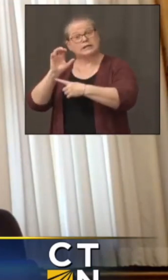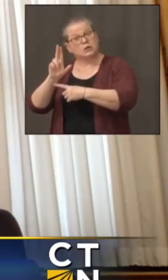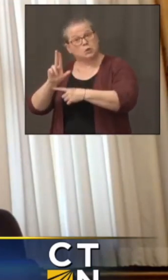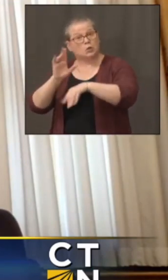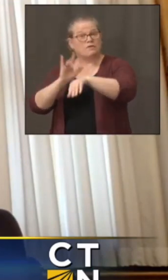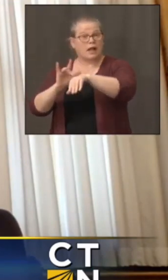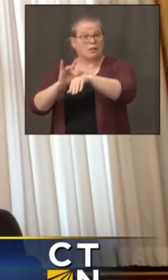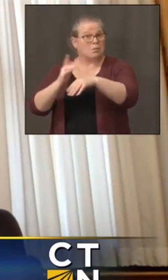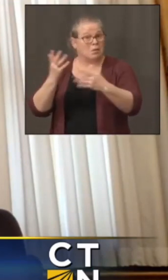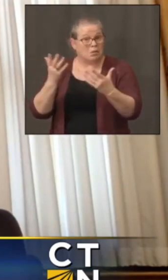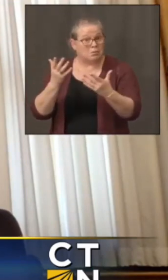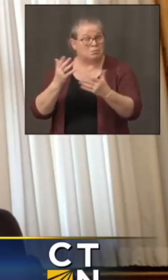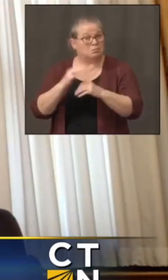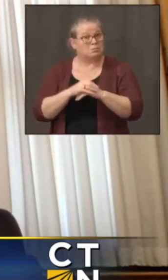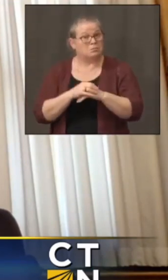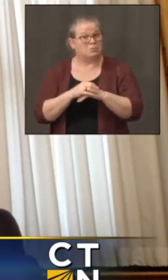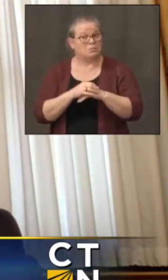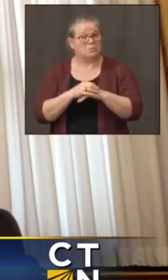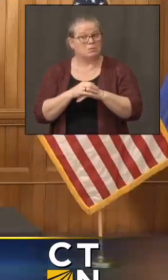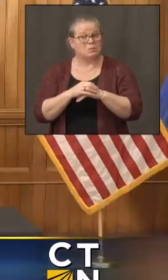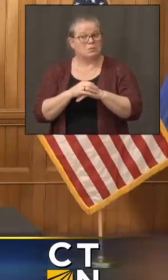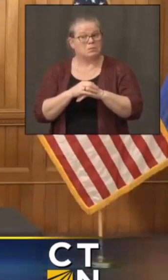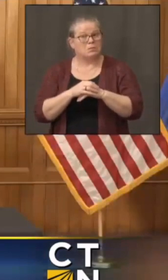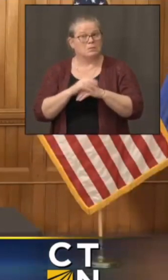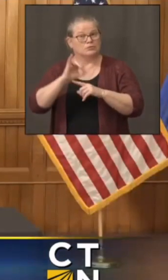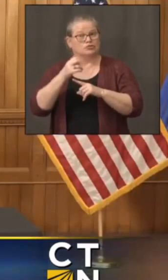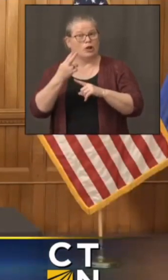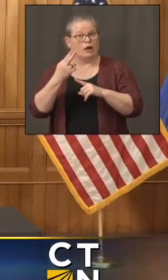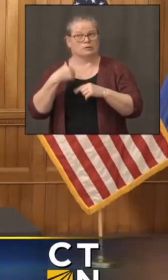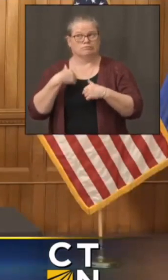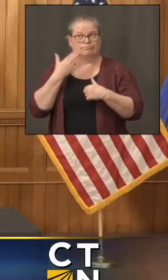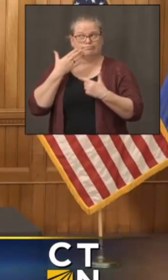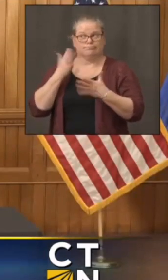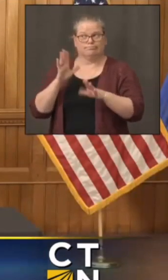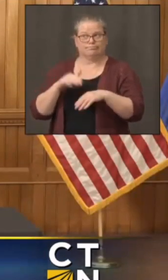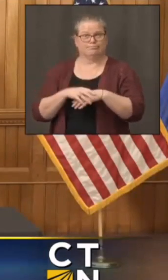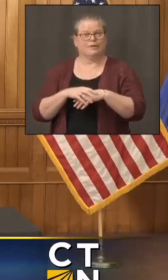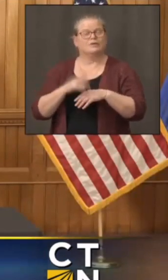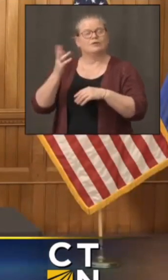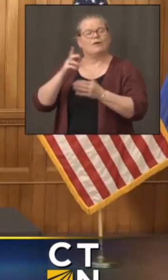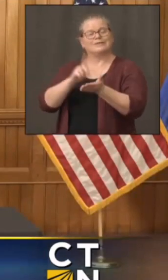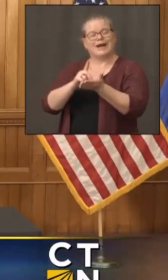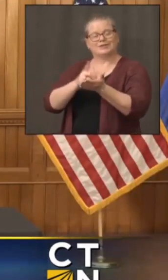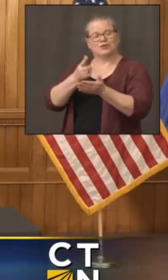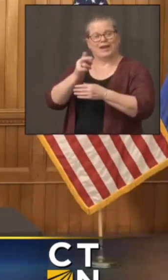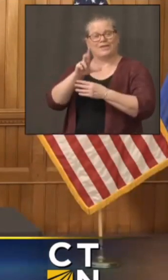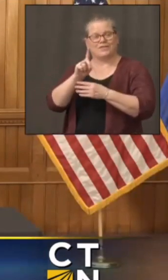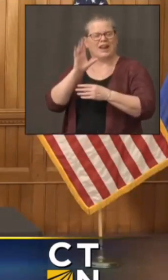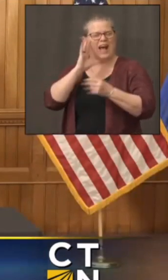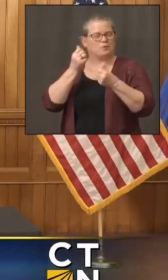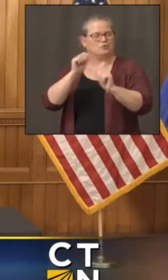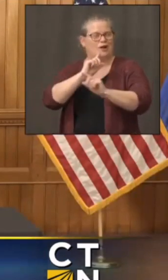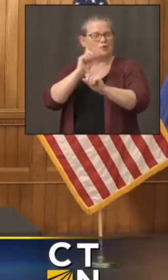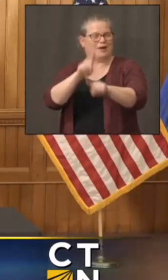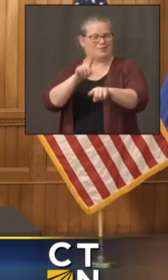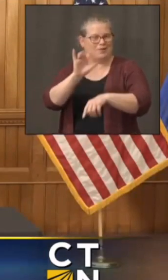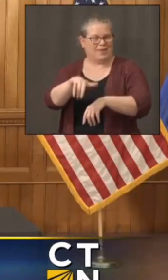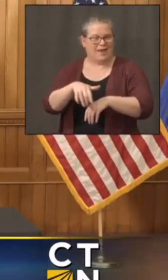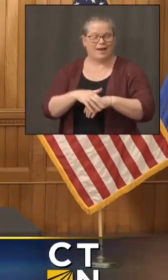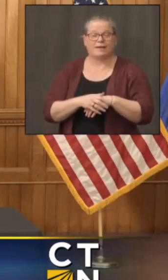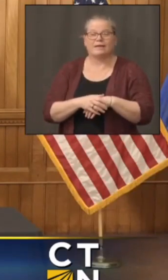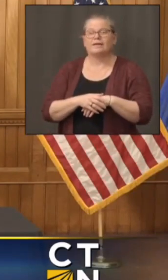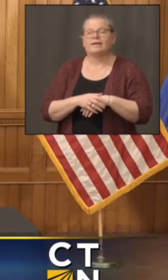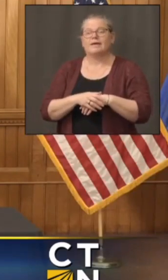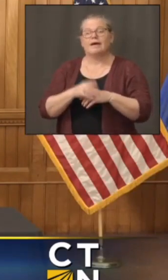No? Okay. So I'll take a stab at that. I think as a general rule, that